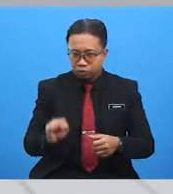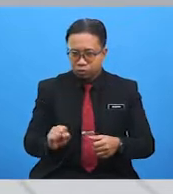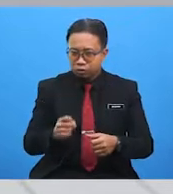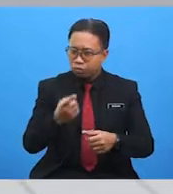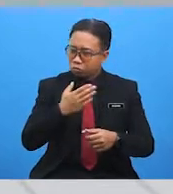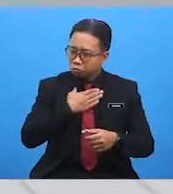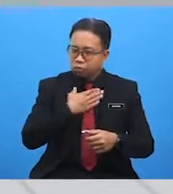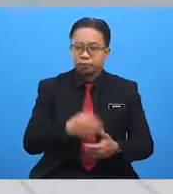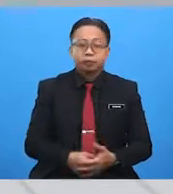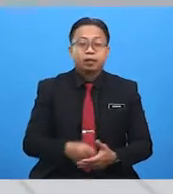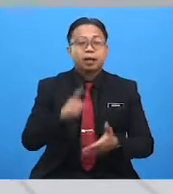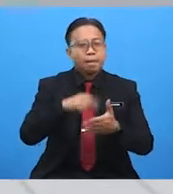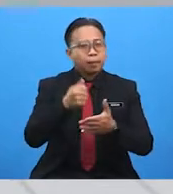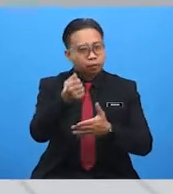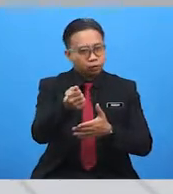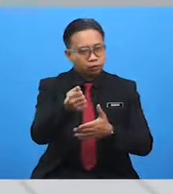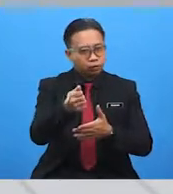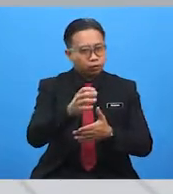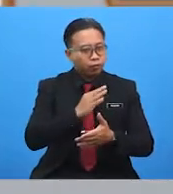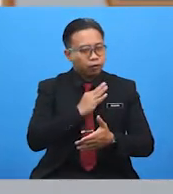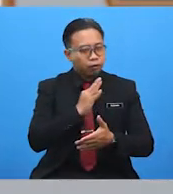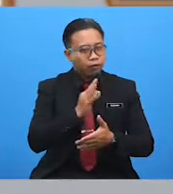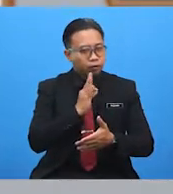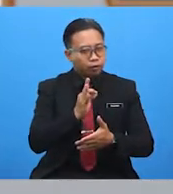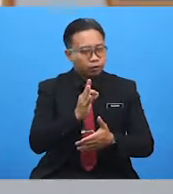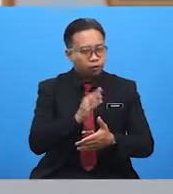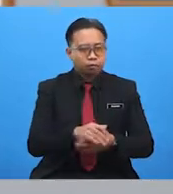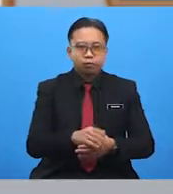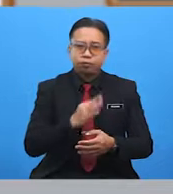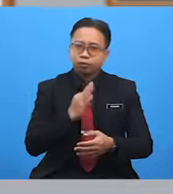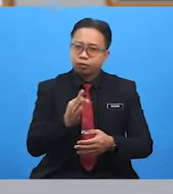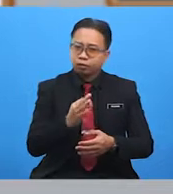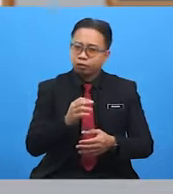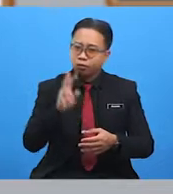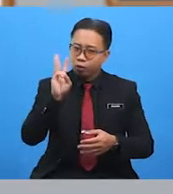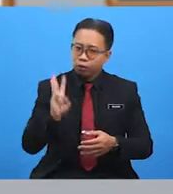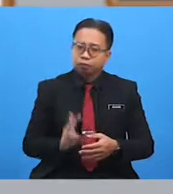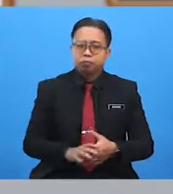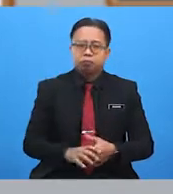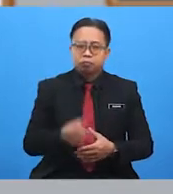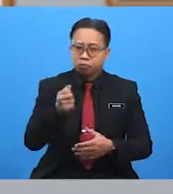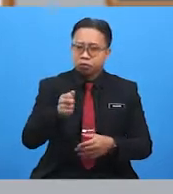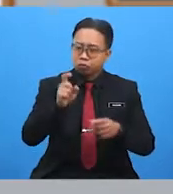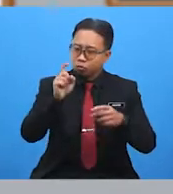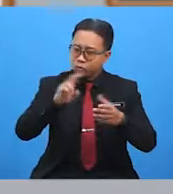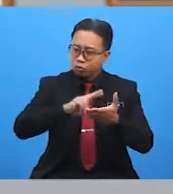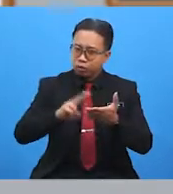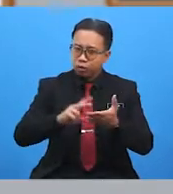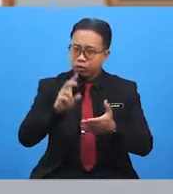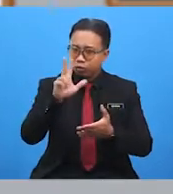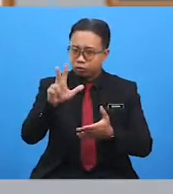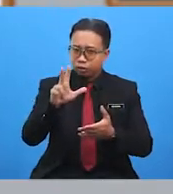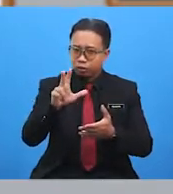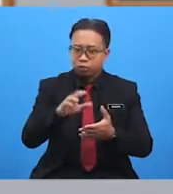about you? What's your favourite weather? Now, you're going to read three short news articles.